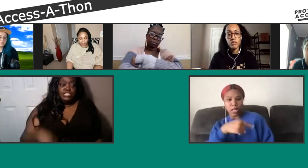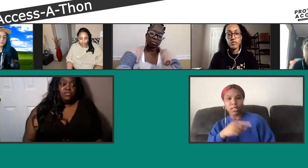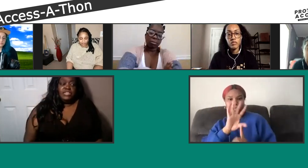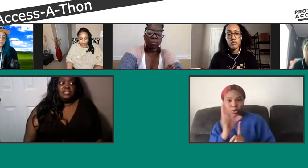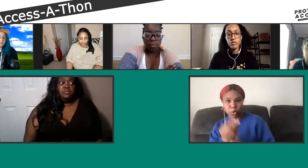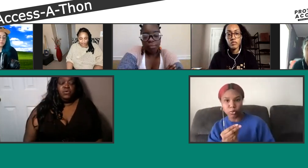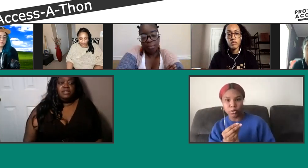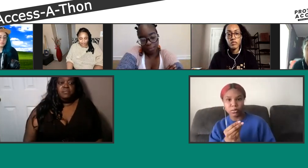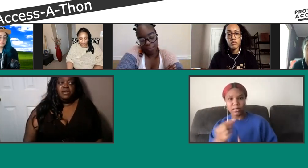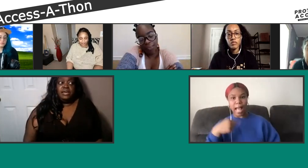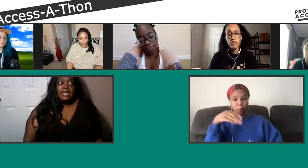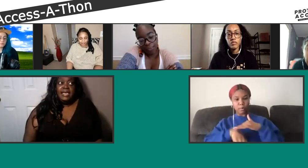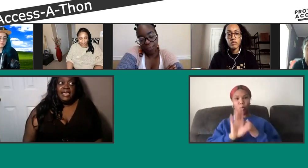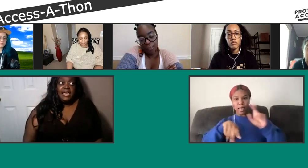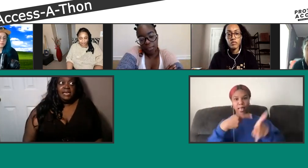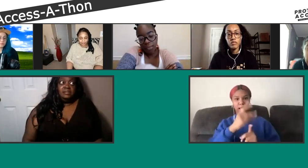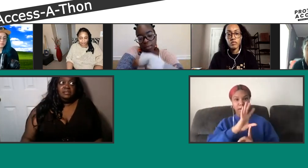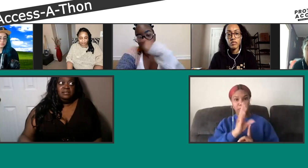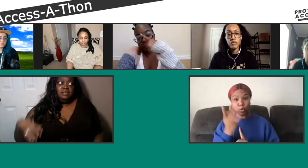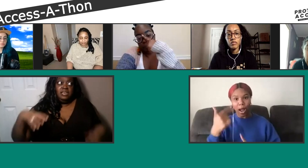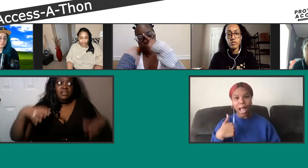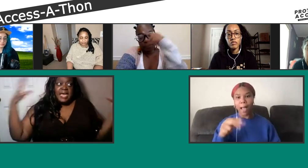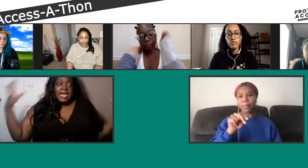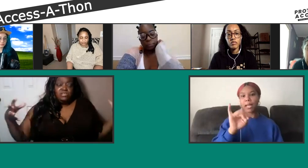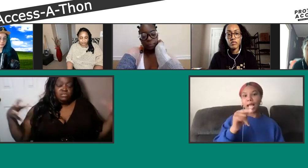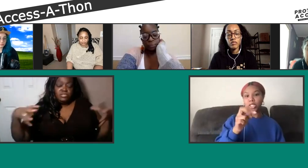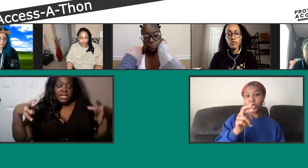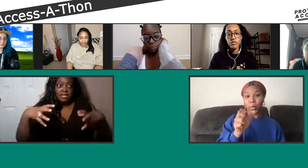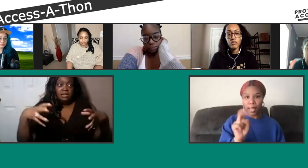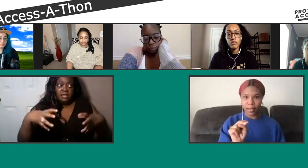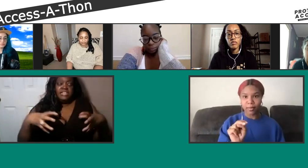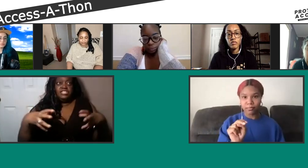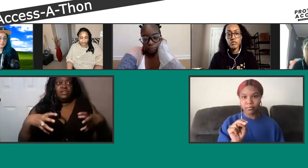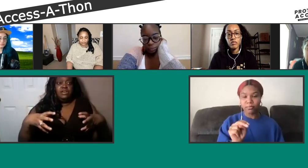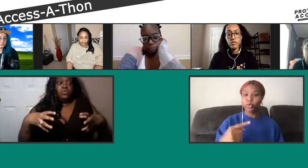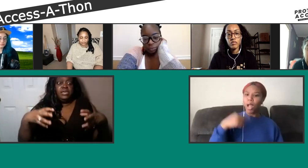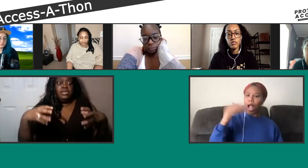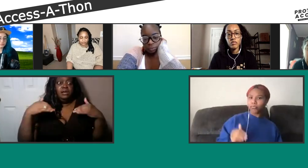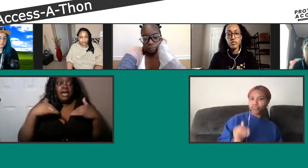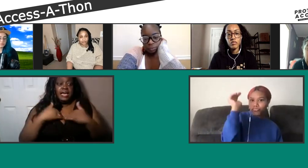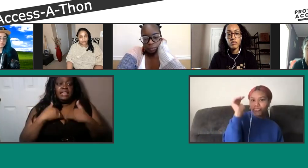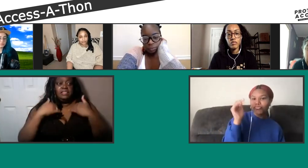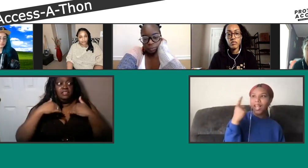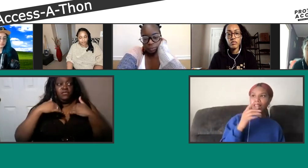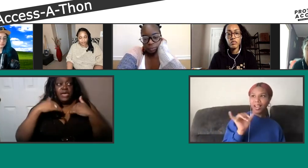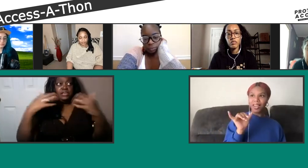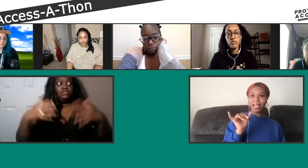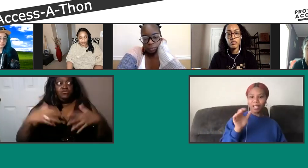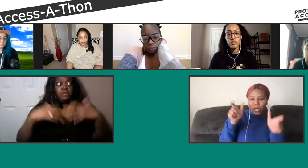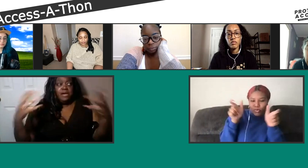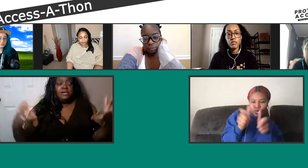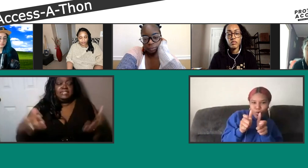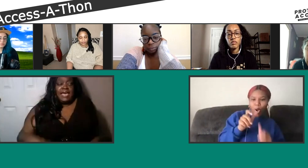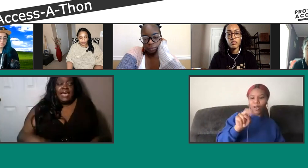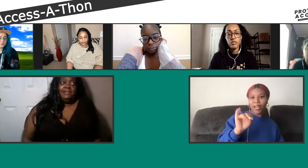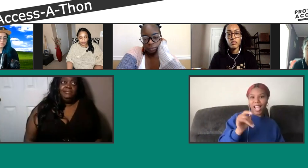first generation, born in America, and in my house, it was like a little Nigeria. I got the values from